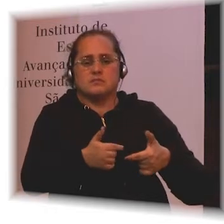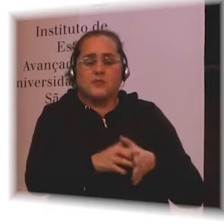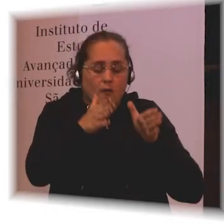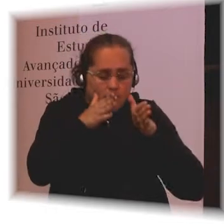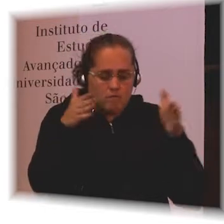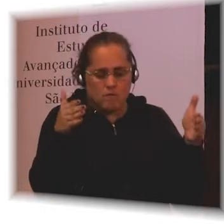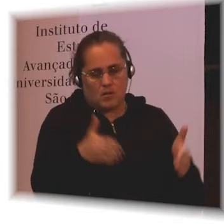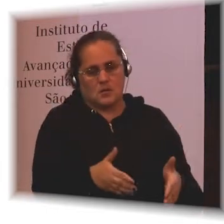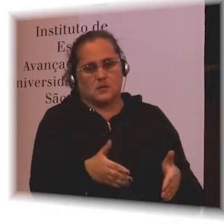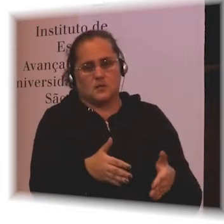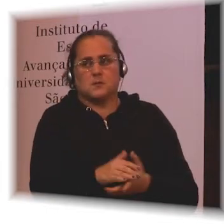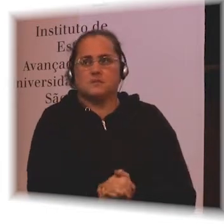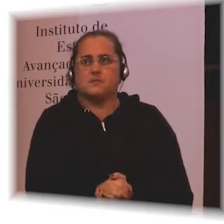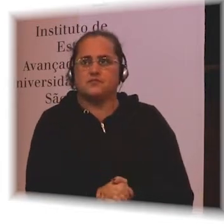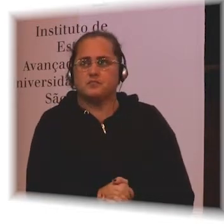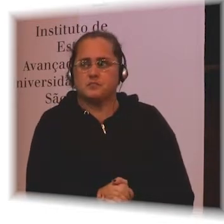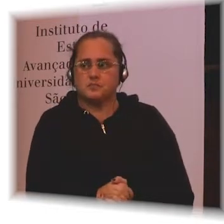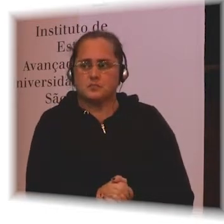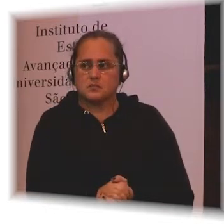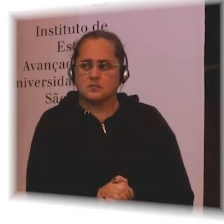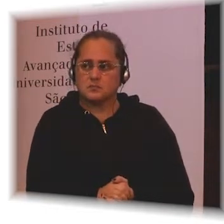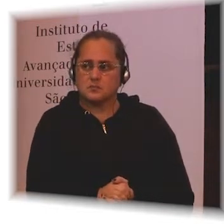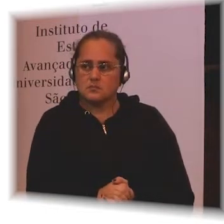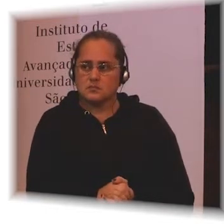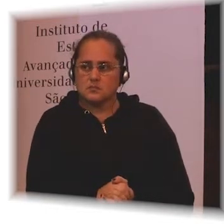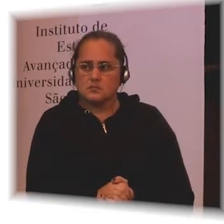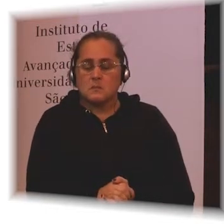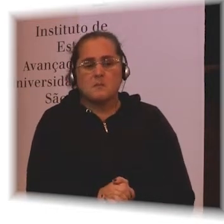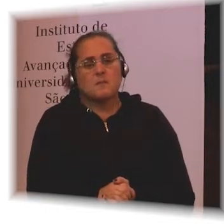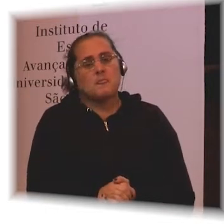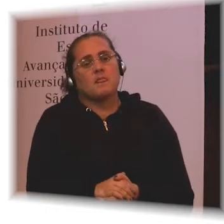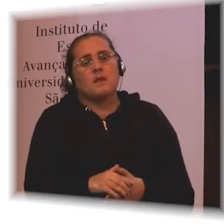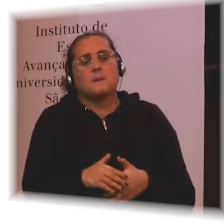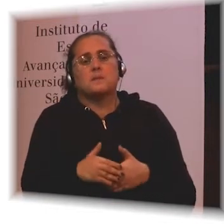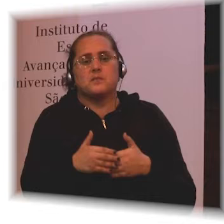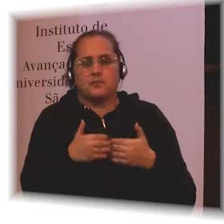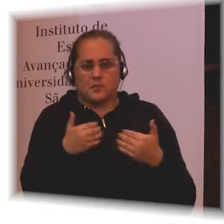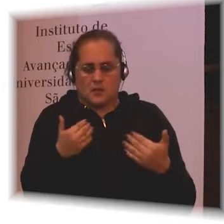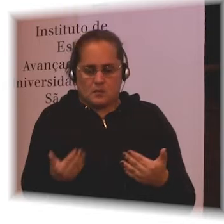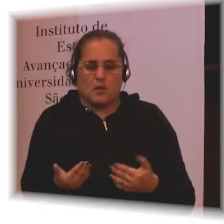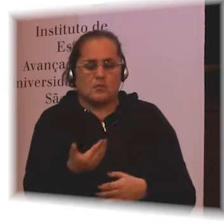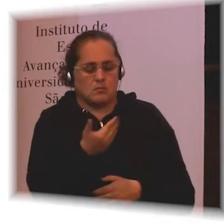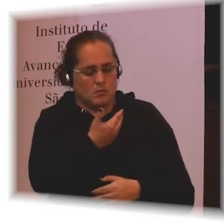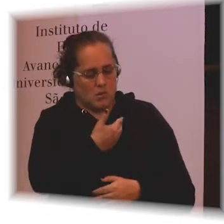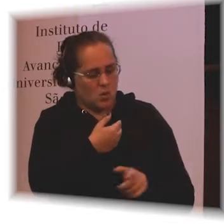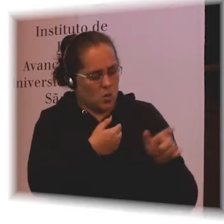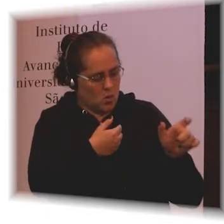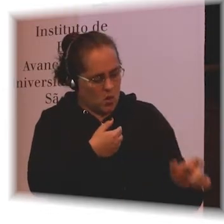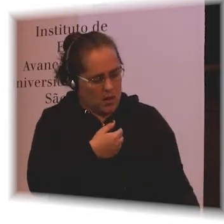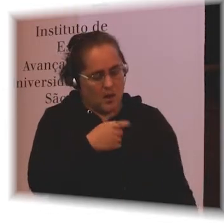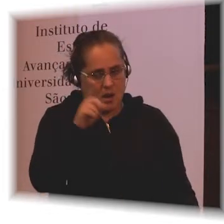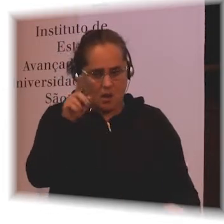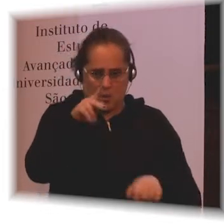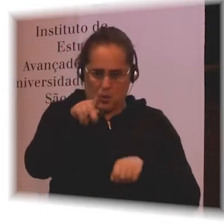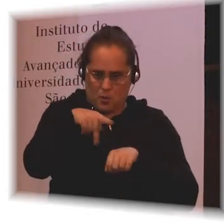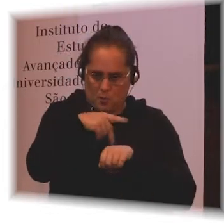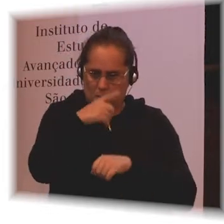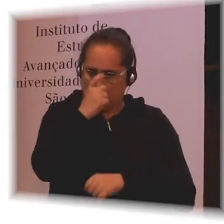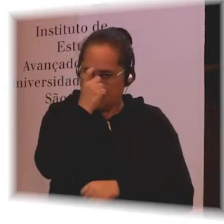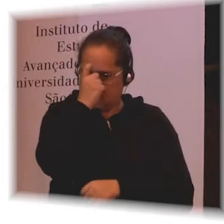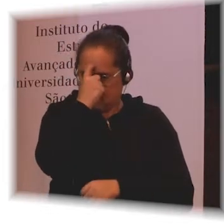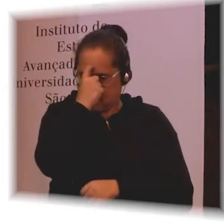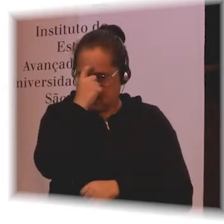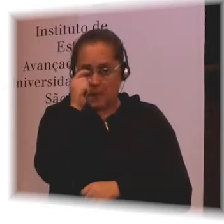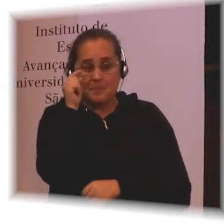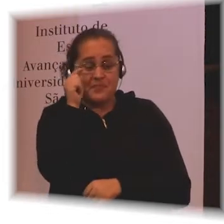So this is a colleague of mine from India. He is an occupational therapist. And what he found